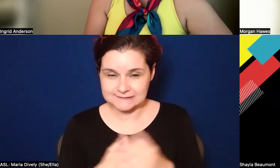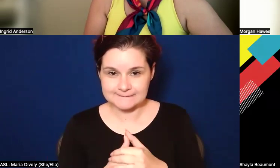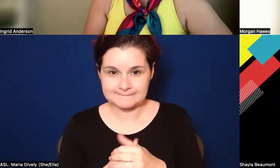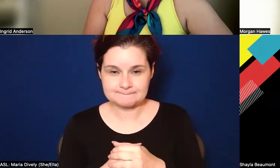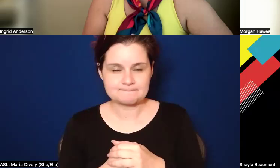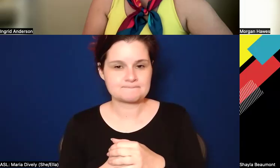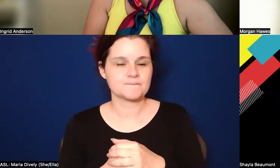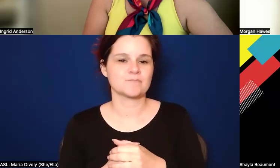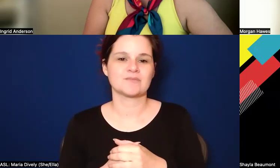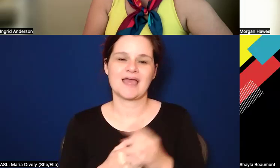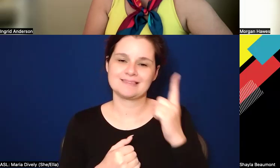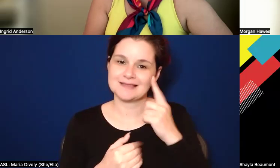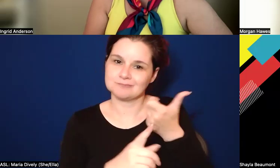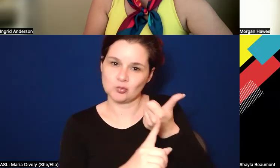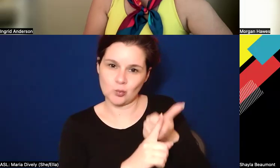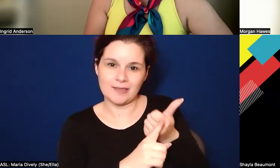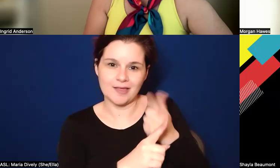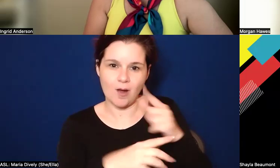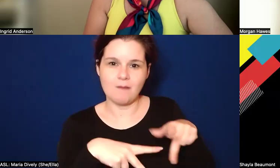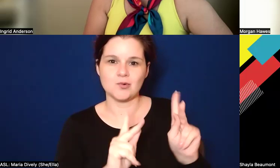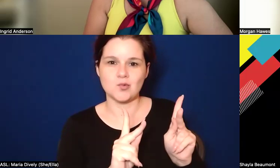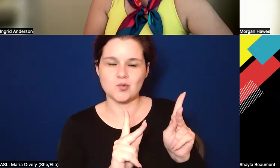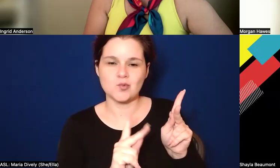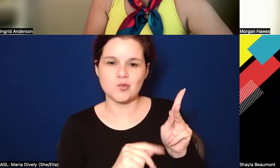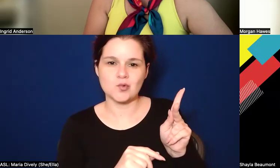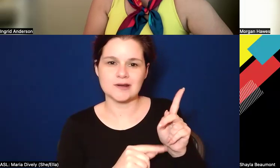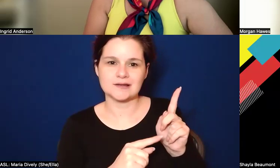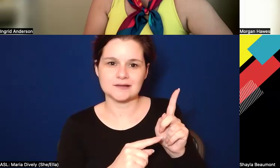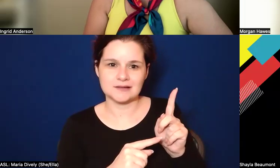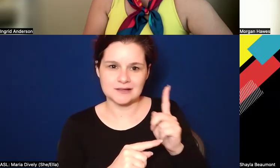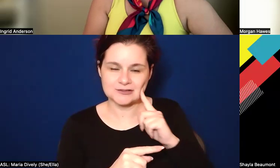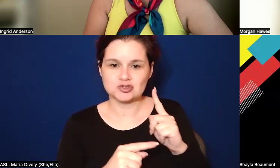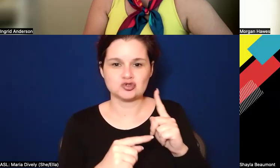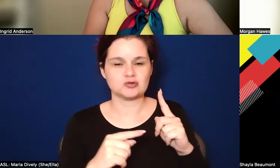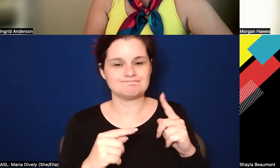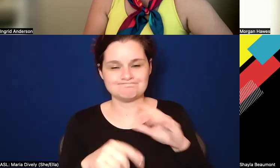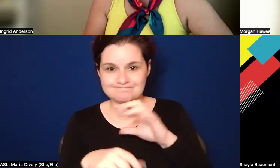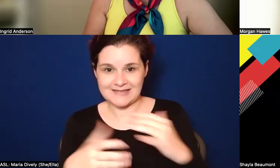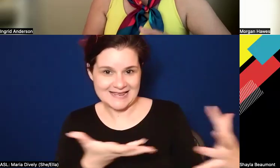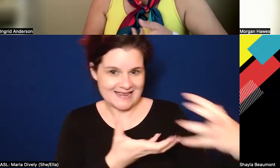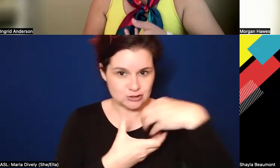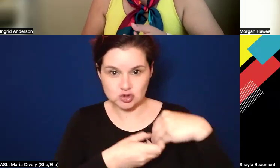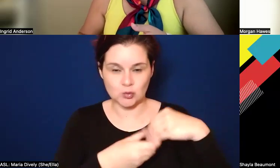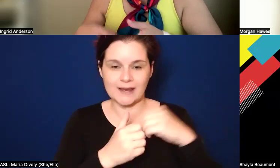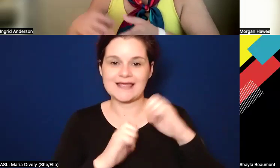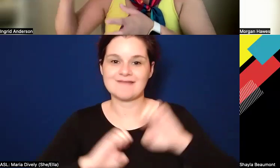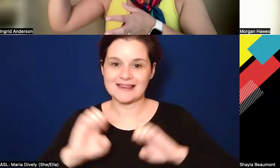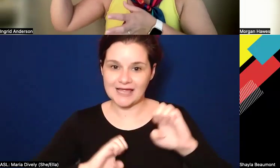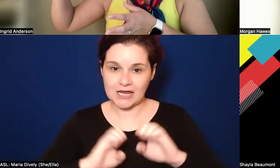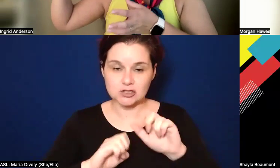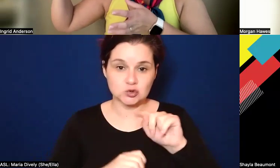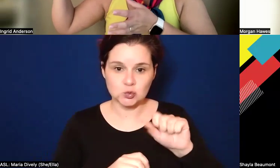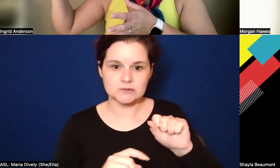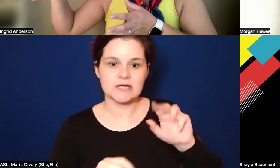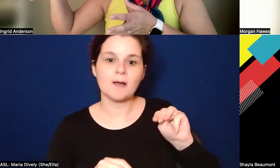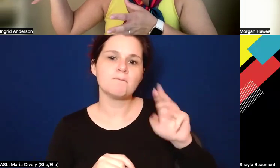And so I think there's an opportunity to, um, employ and to integrate evaluation tools. Morgan, as you were talking about